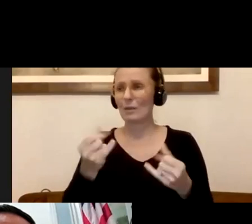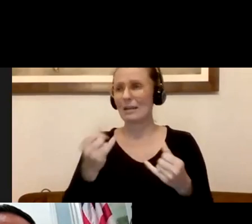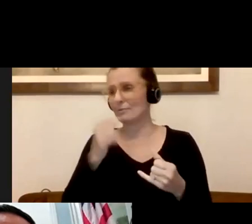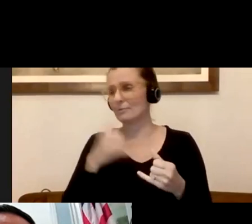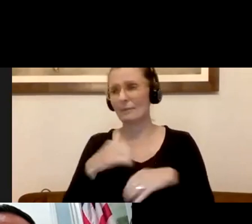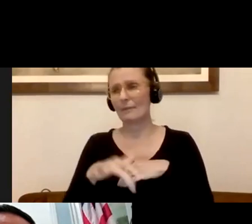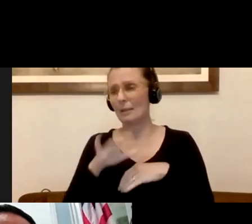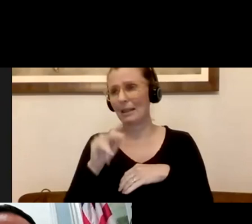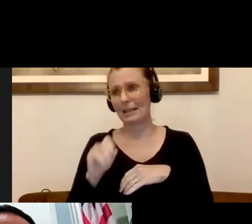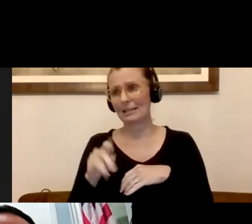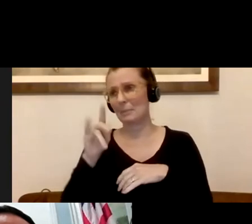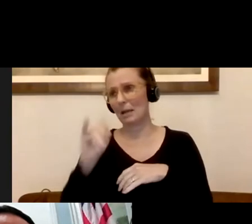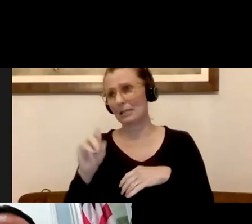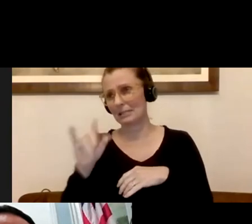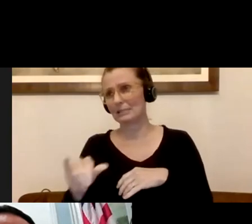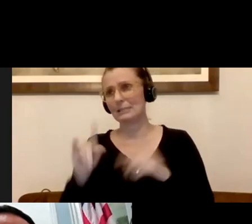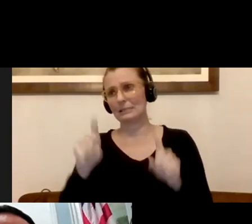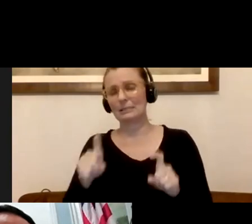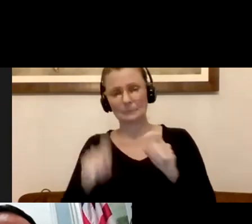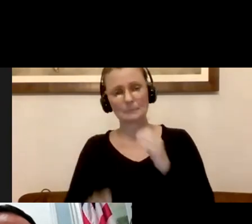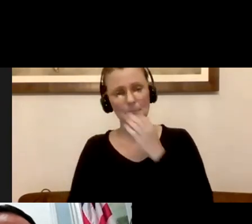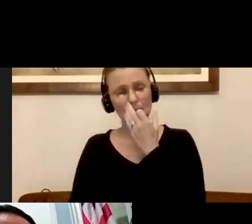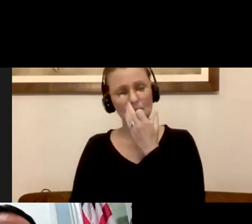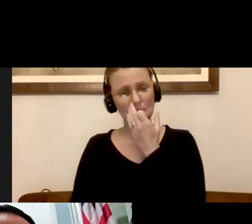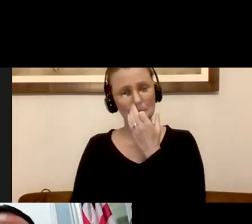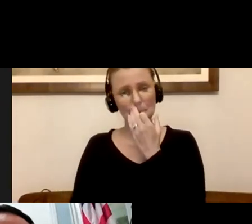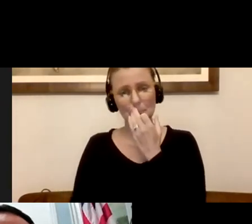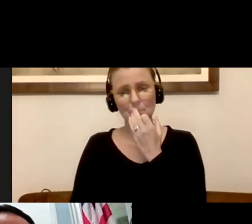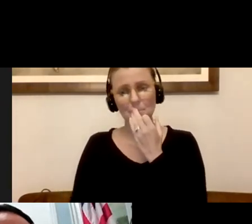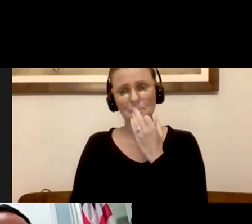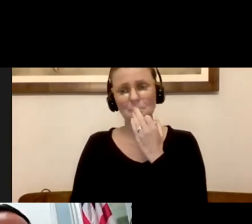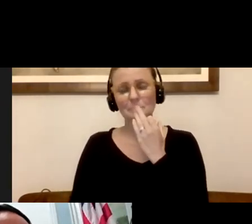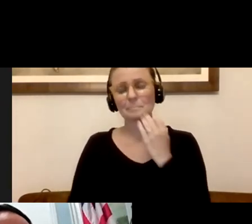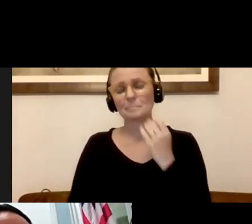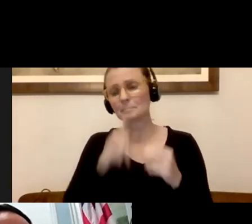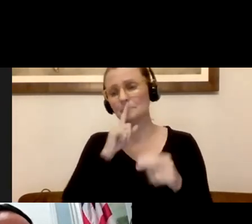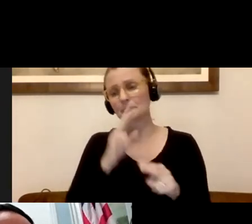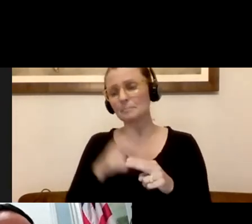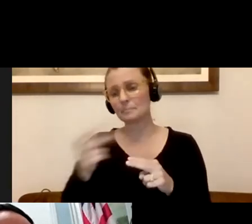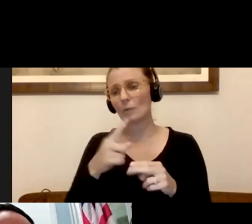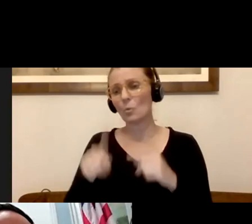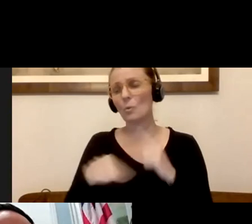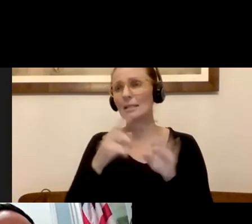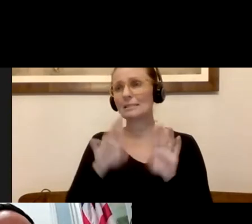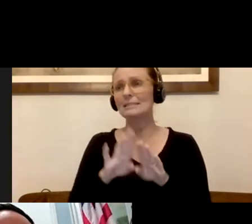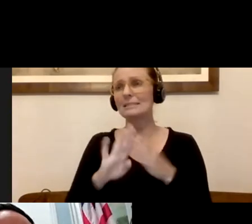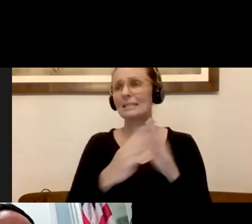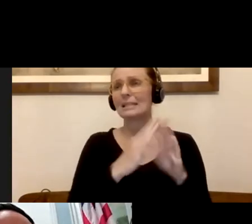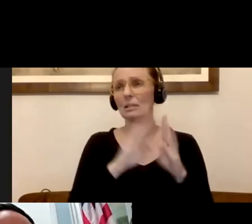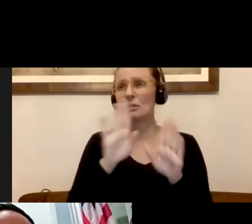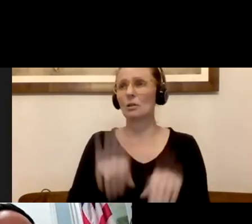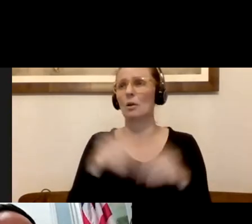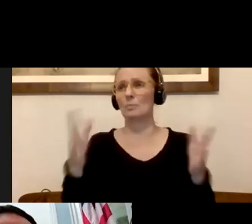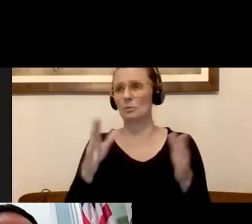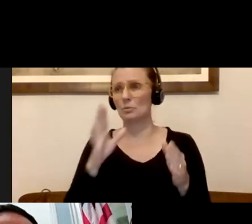that information. Thanks Jules. An anonymous attendee asked as the city starts to reopen, will you be including people with preexisting